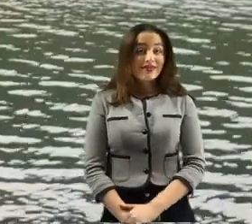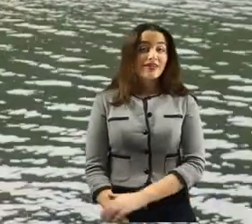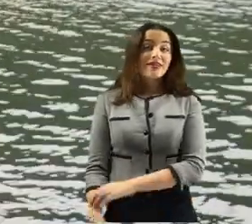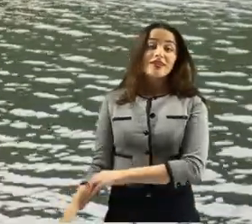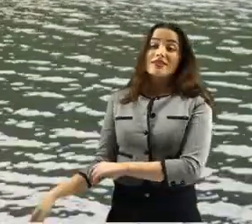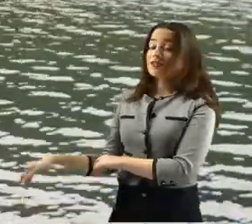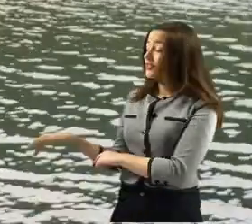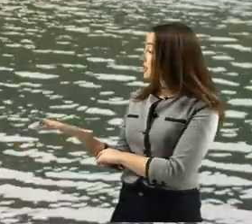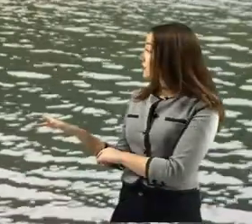kindness and a peaceful sky.